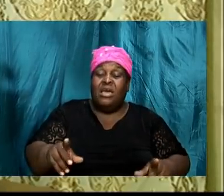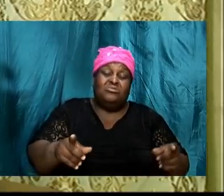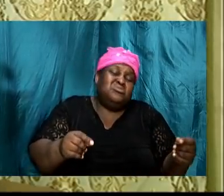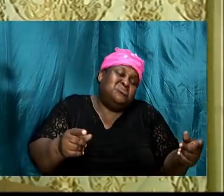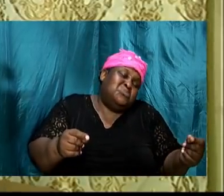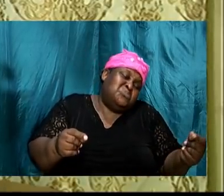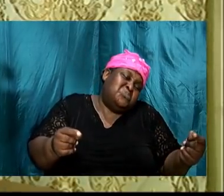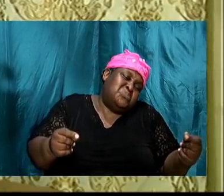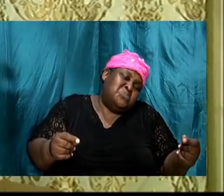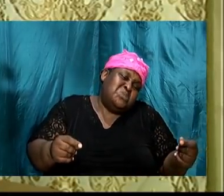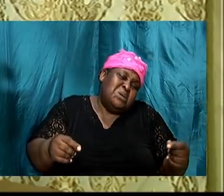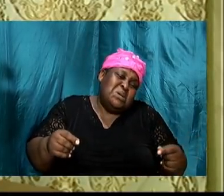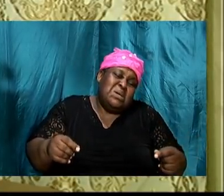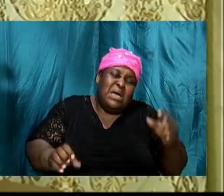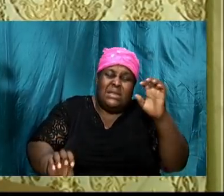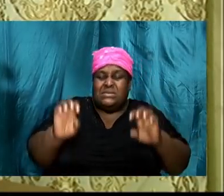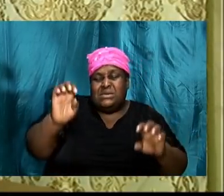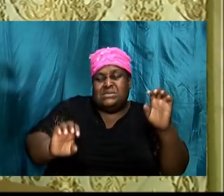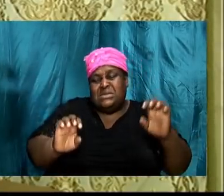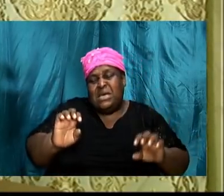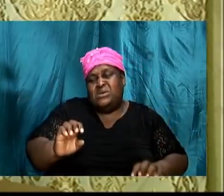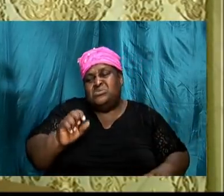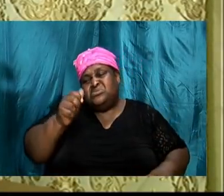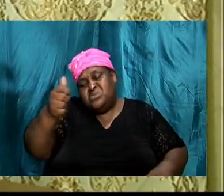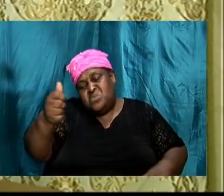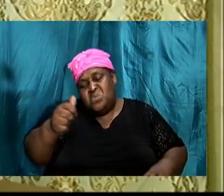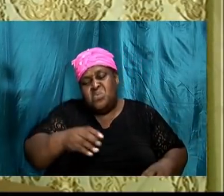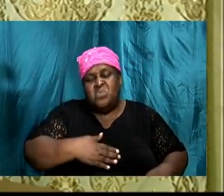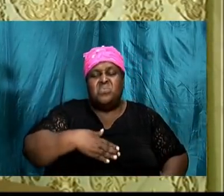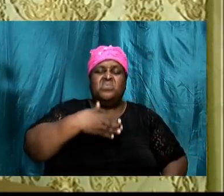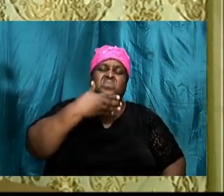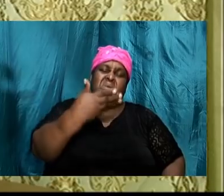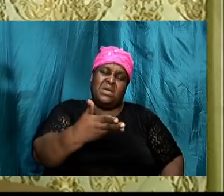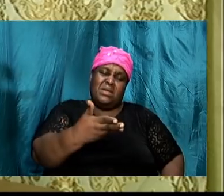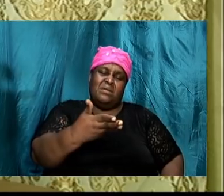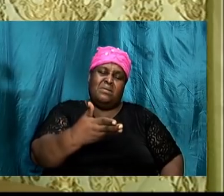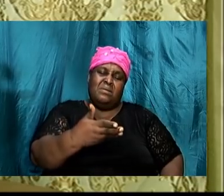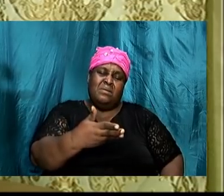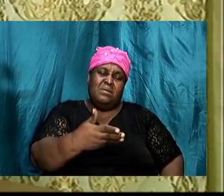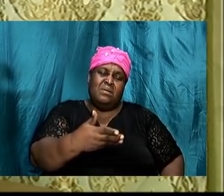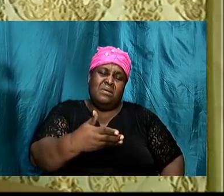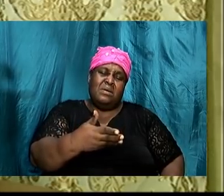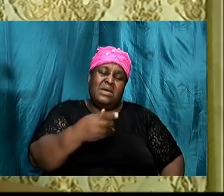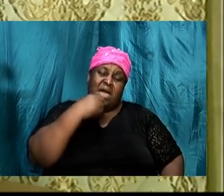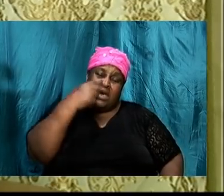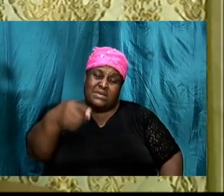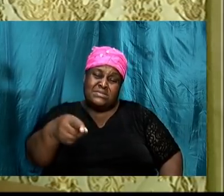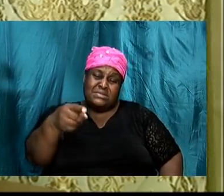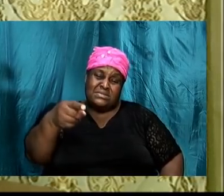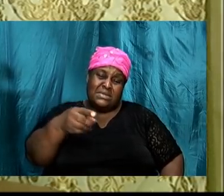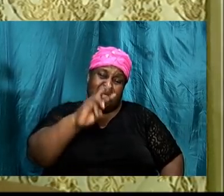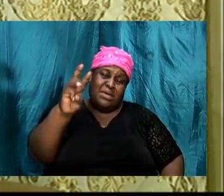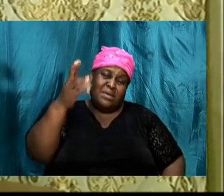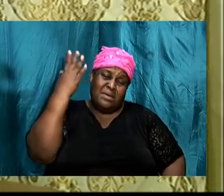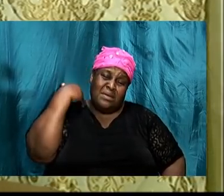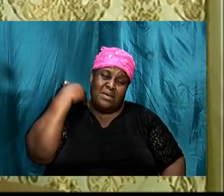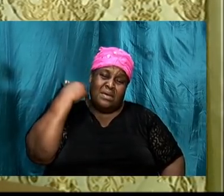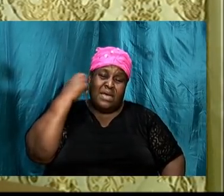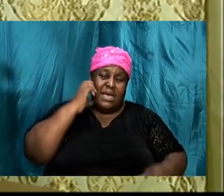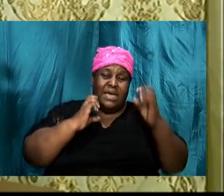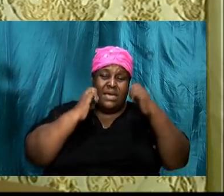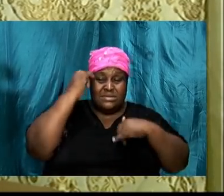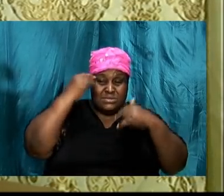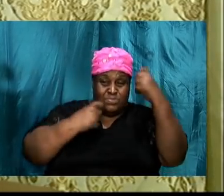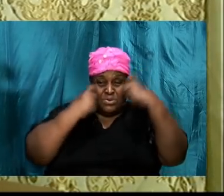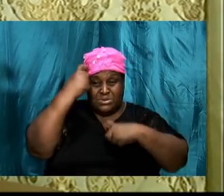exercise their own will, because it is, remember I said last week, that it is by our decision we express our will. And